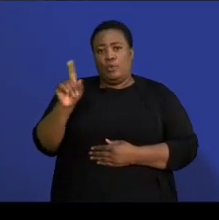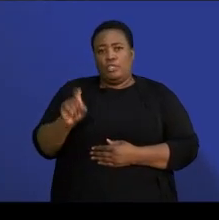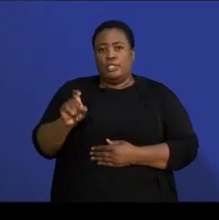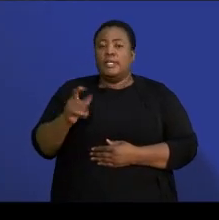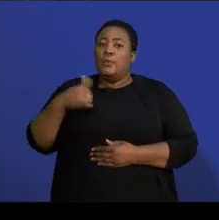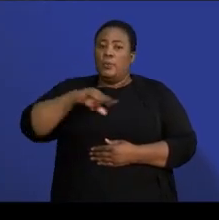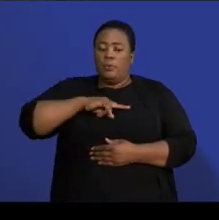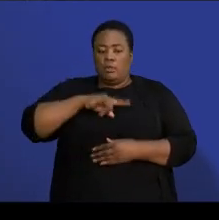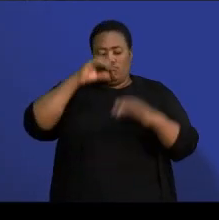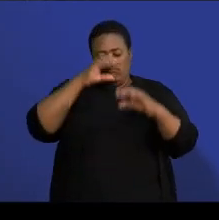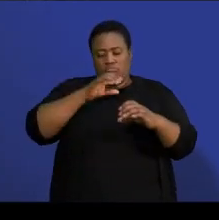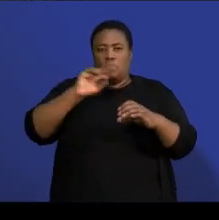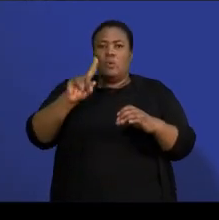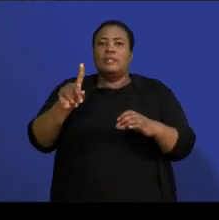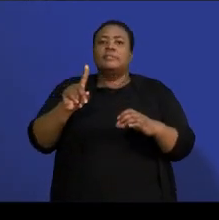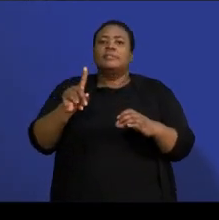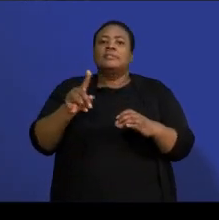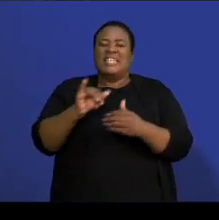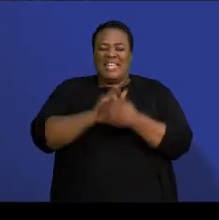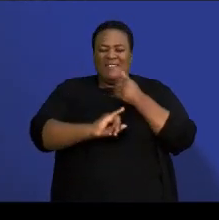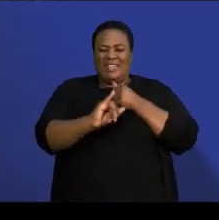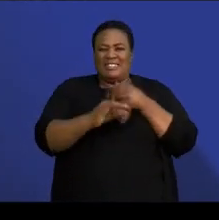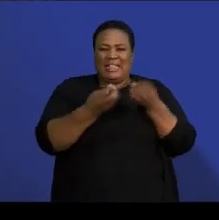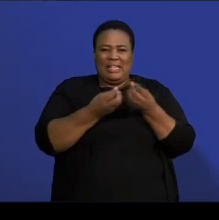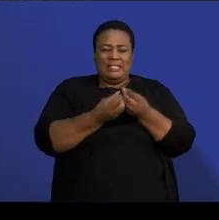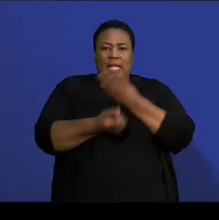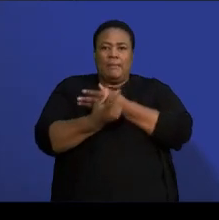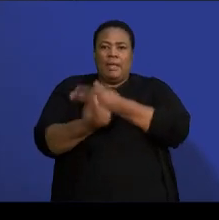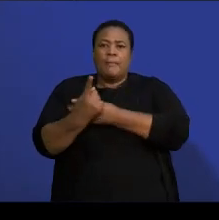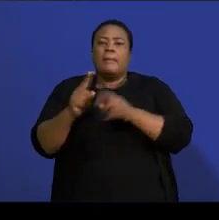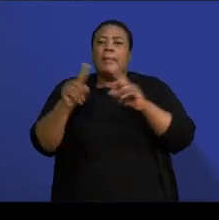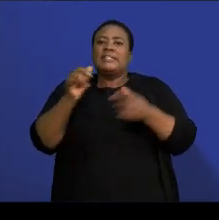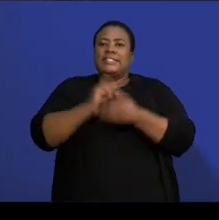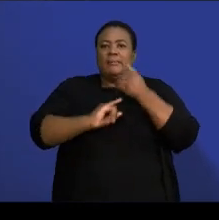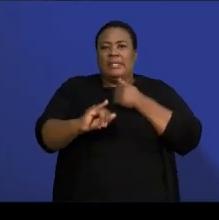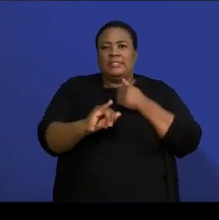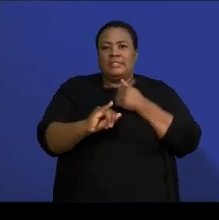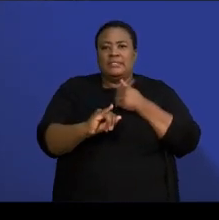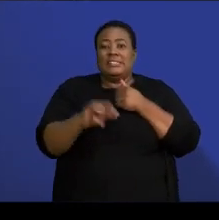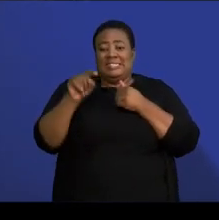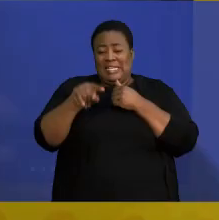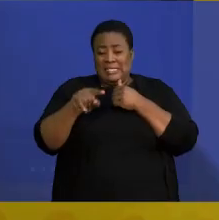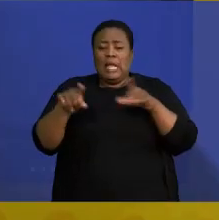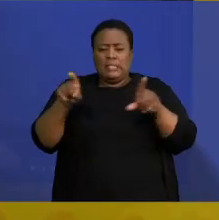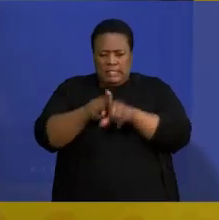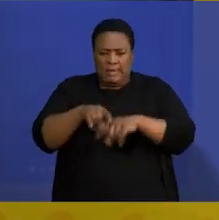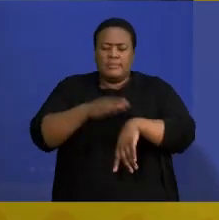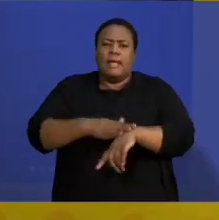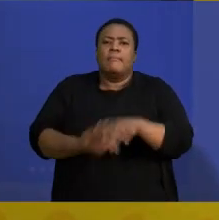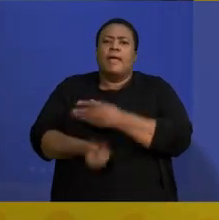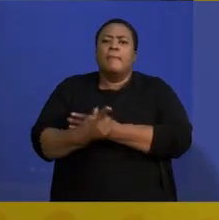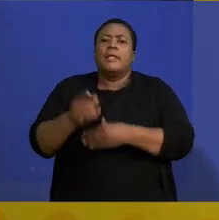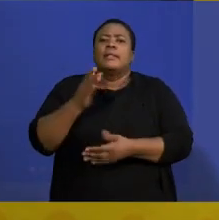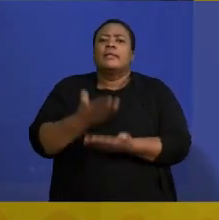look at is independent events. These events are events that can happen at the same time. So, for example,